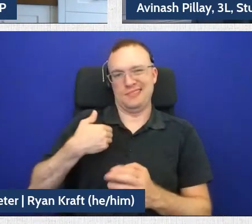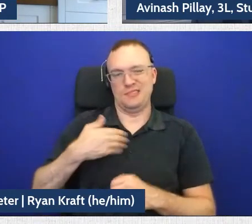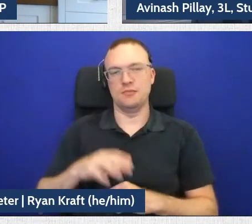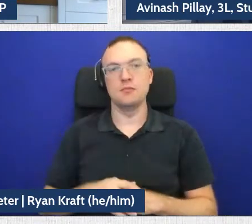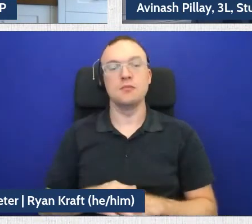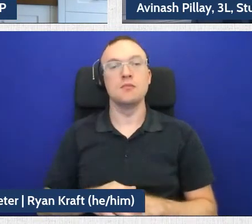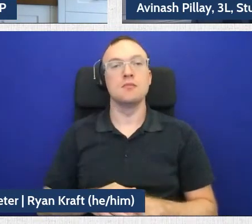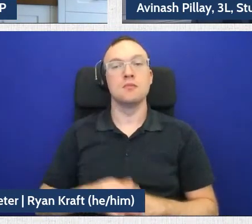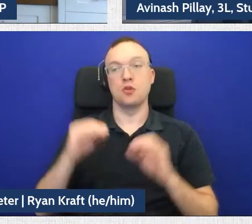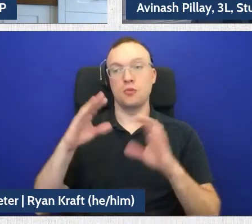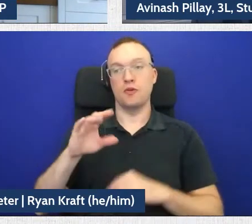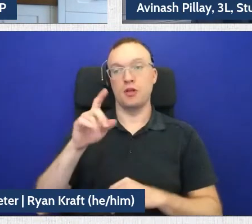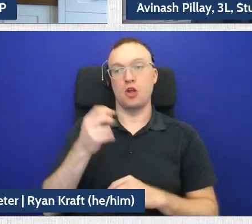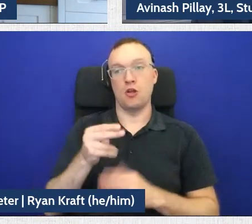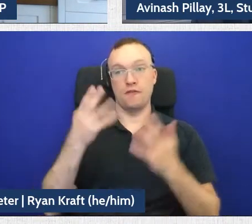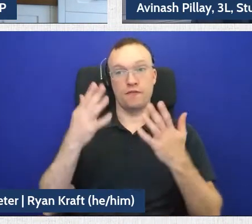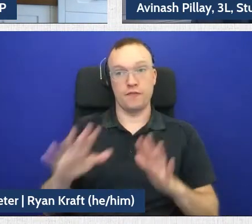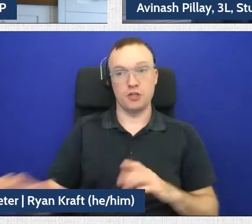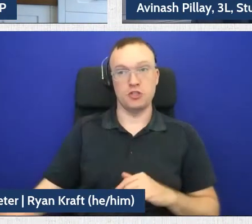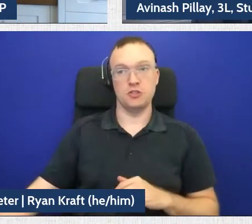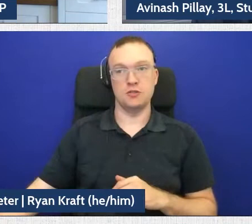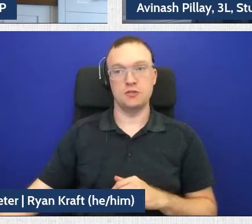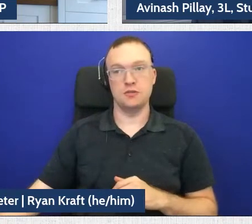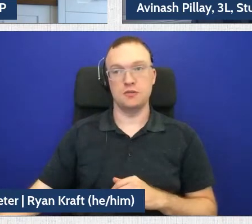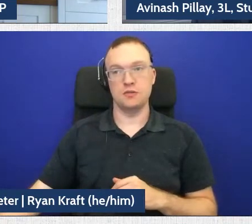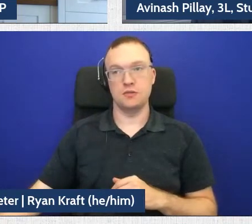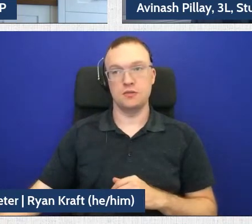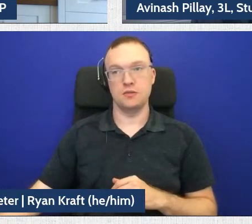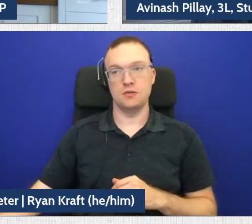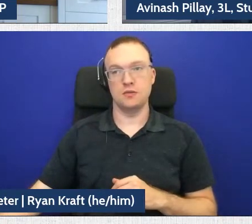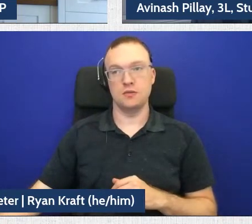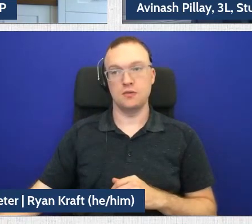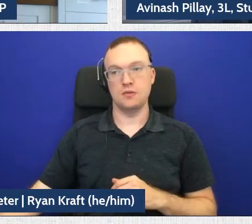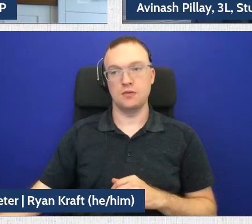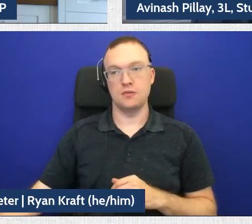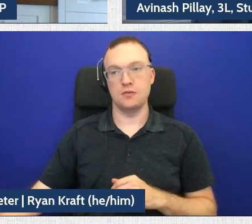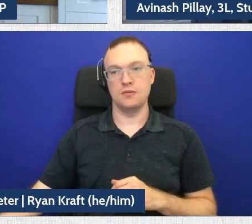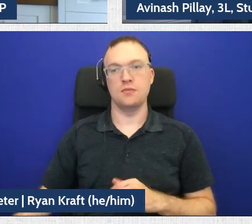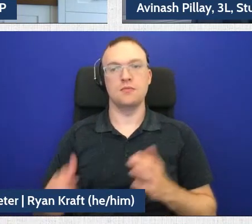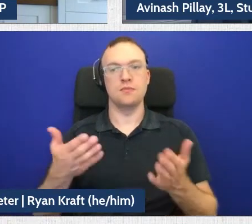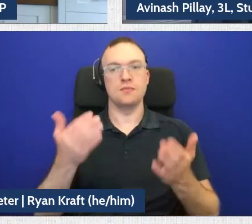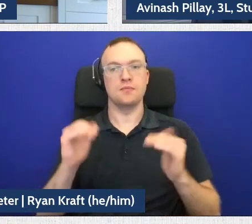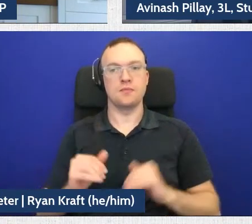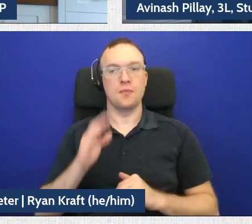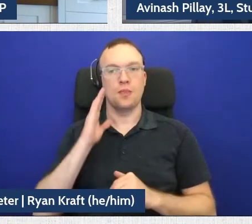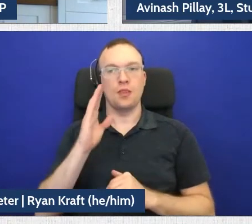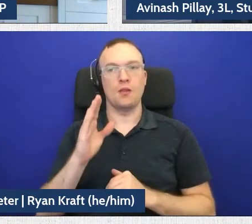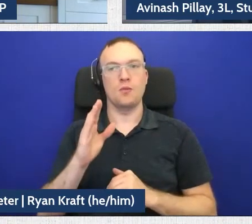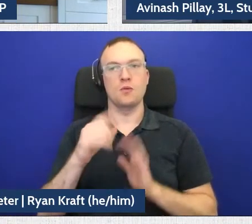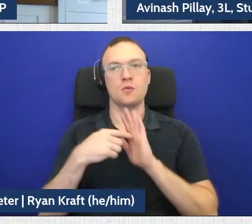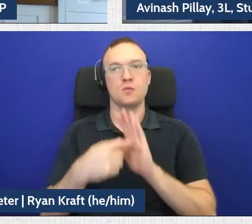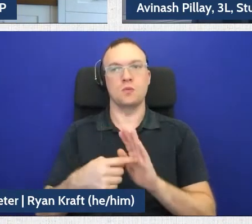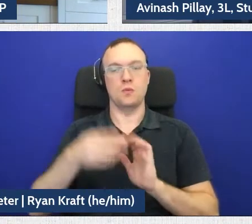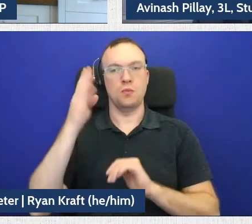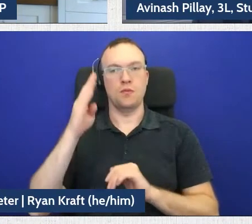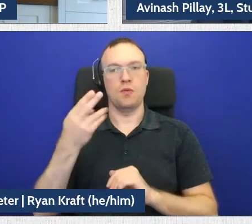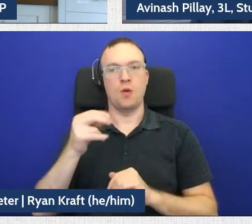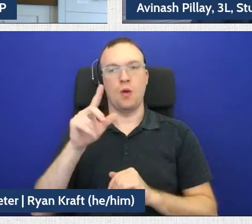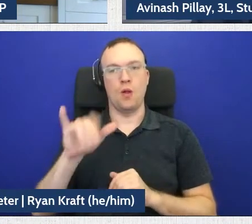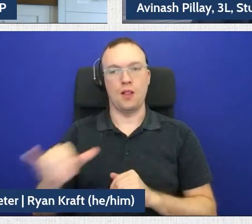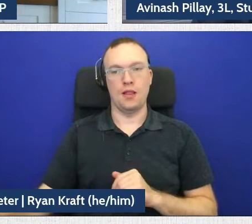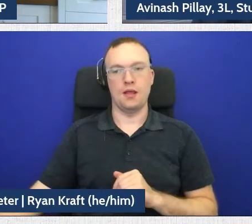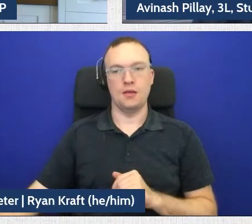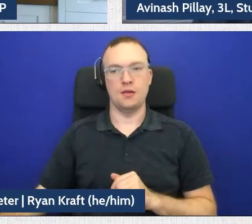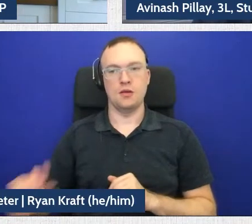Professor Dahan has had the opportunity to demonstrate his video, we will then move on to a presentation by Holly Grostanis